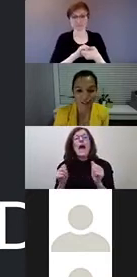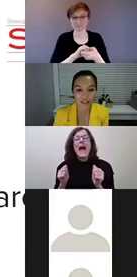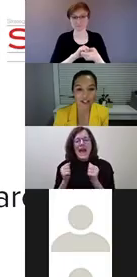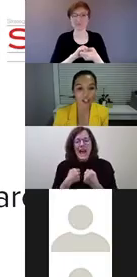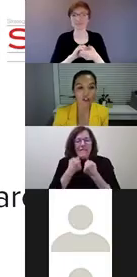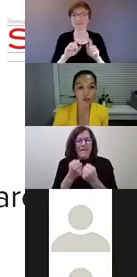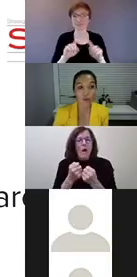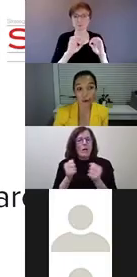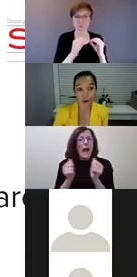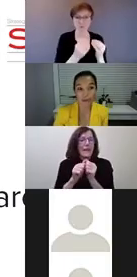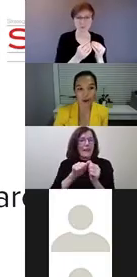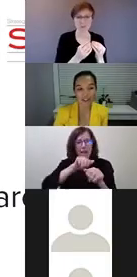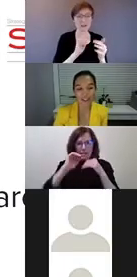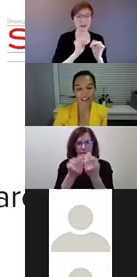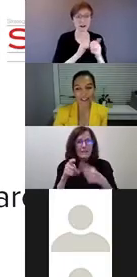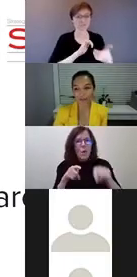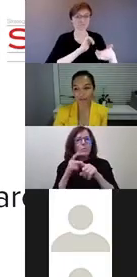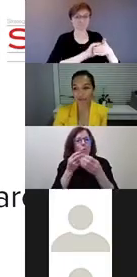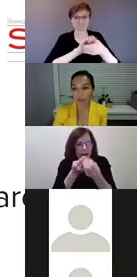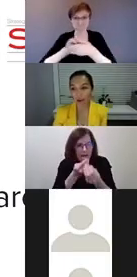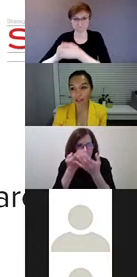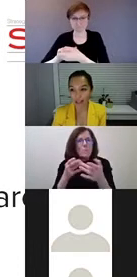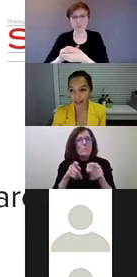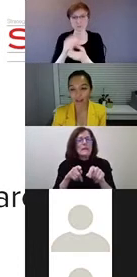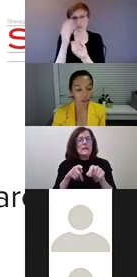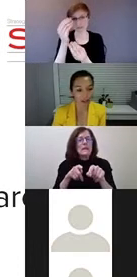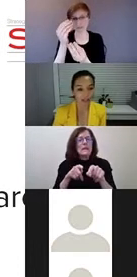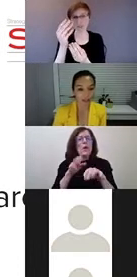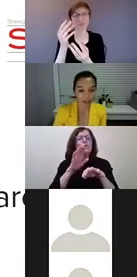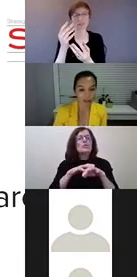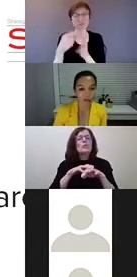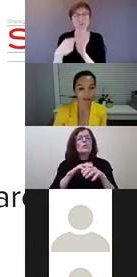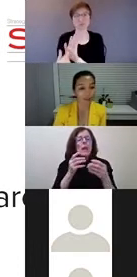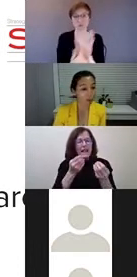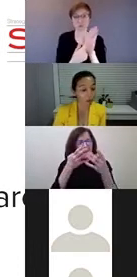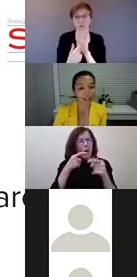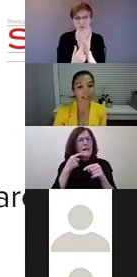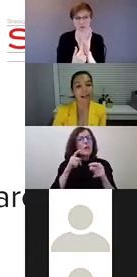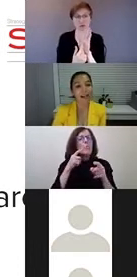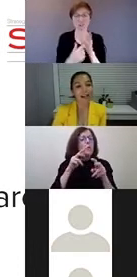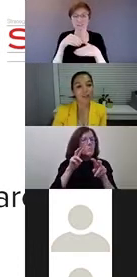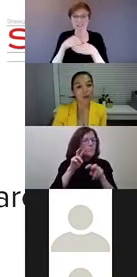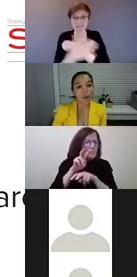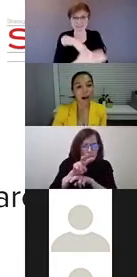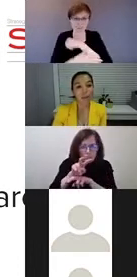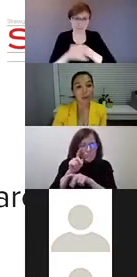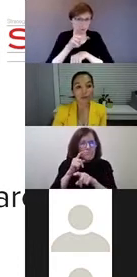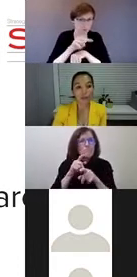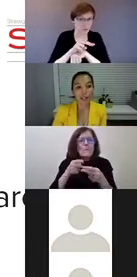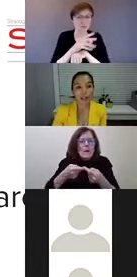and others to inform on the data, on the domestic monitoring, on the reporting. So